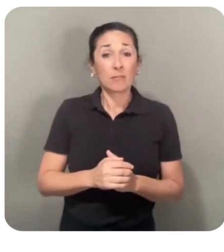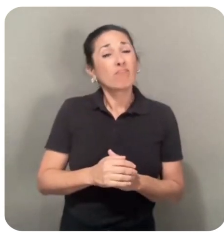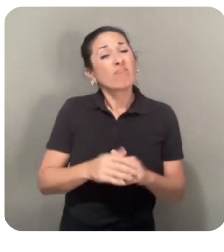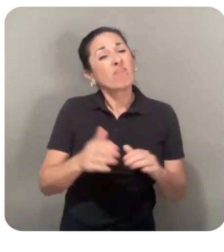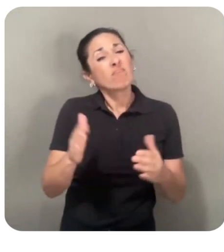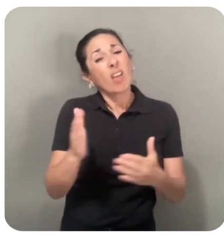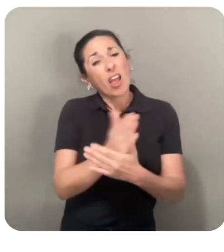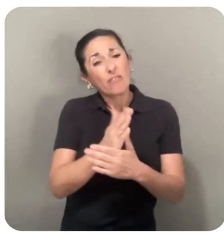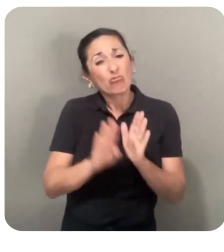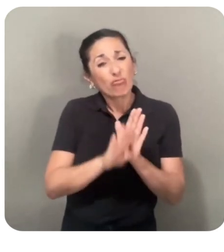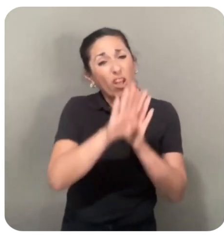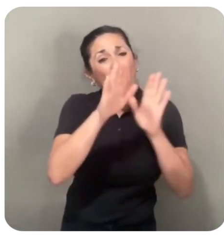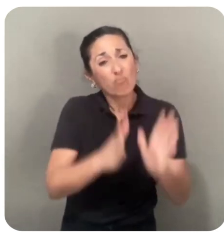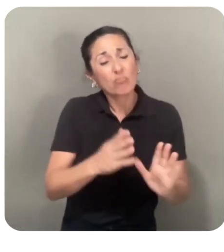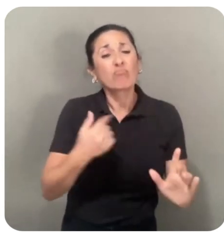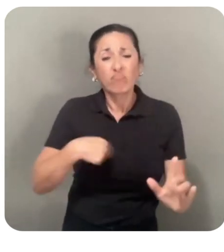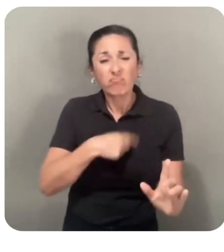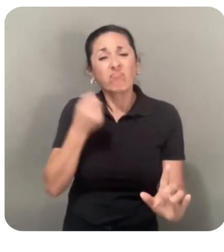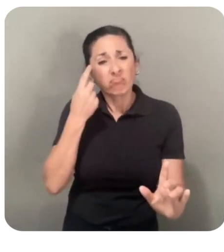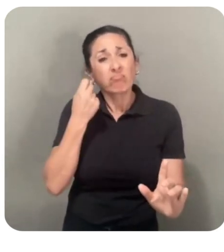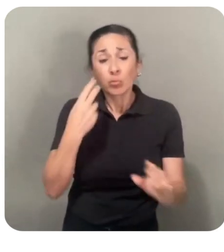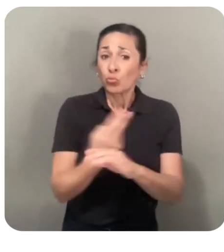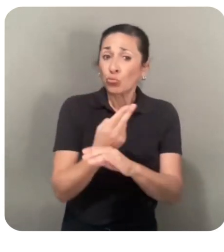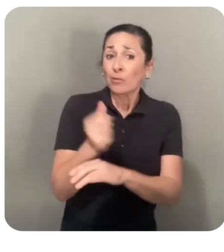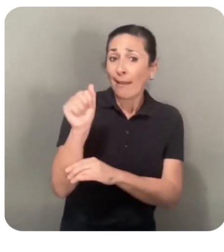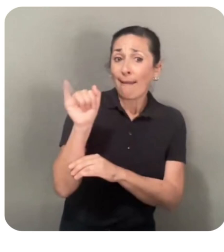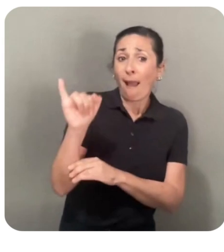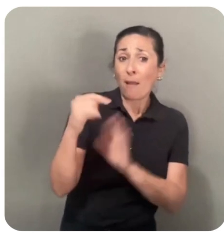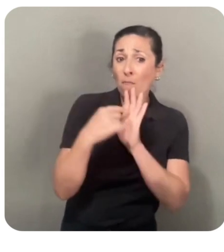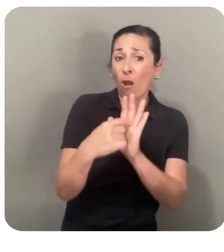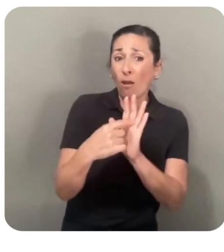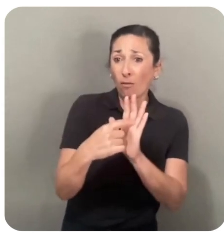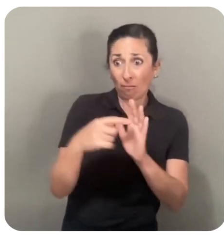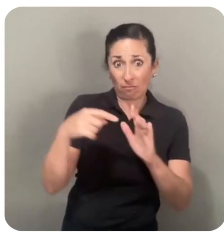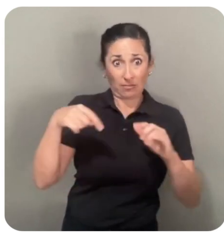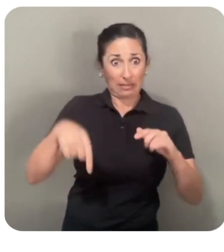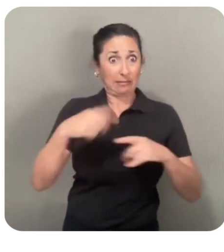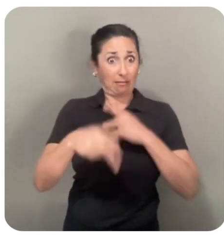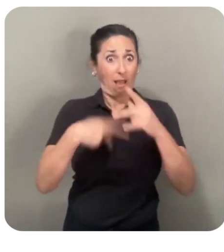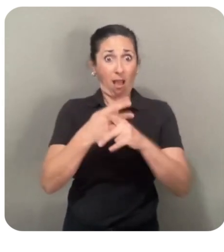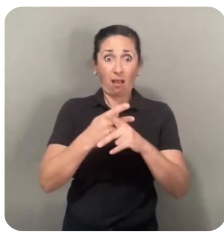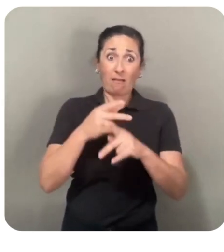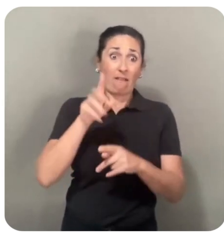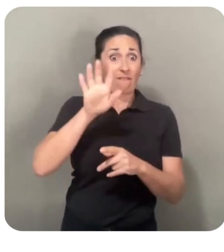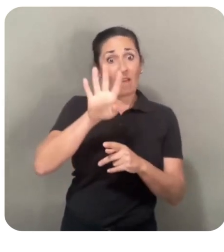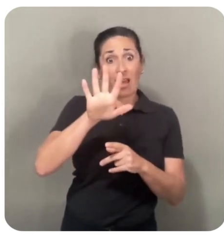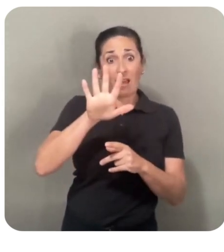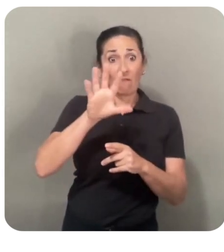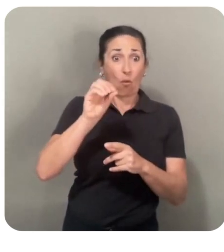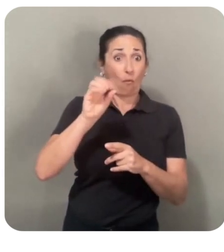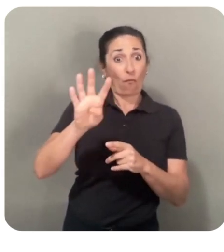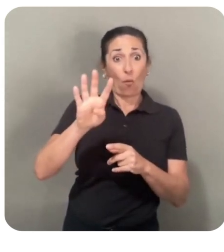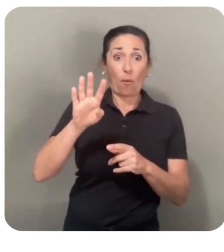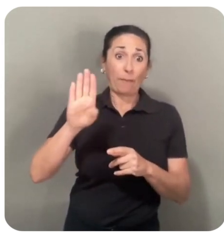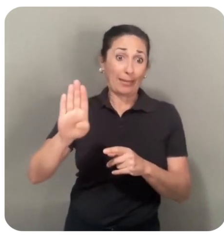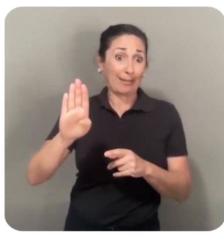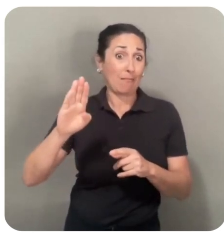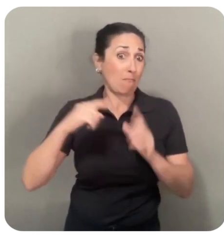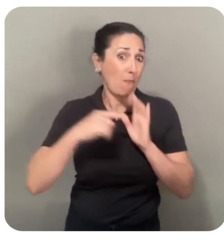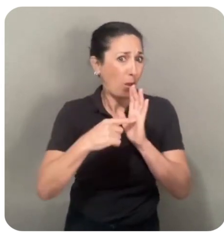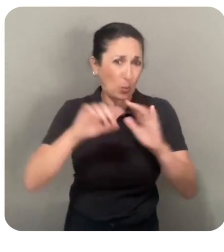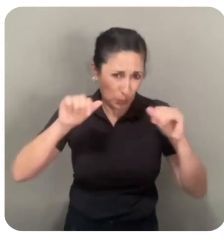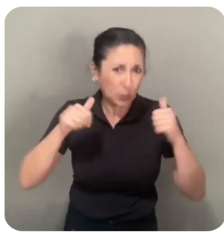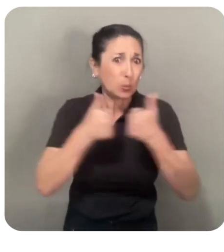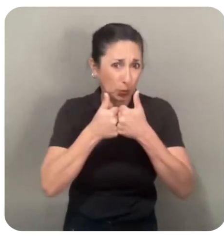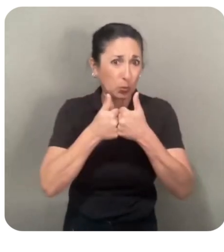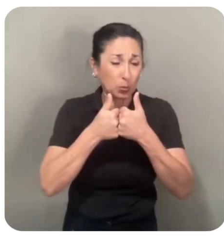average developer, we understand that using an AI model at the scale of the 405b model is quite challenging. While